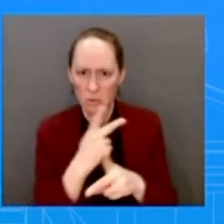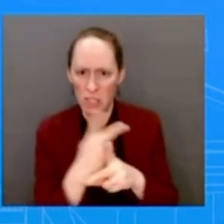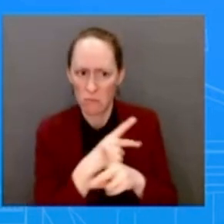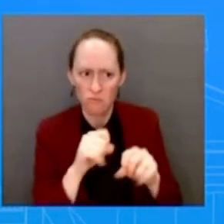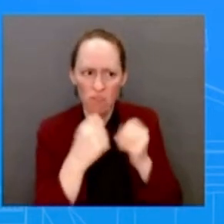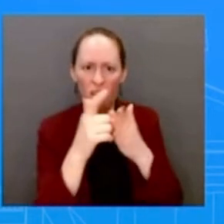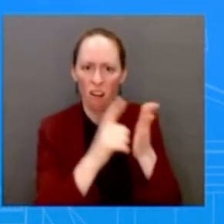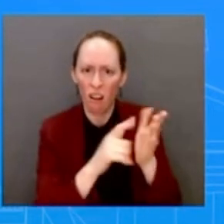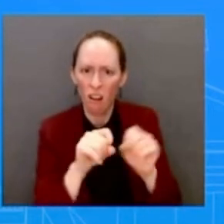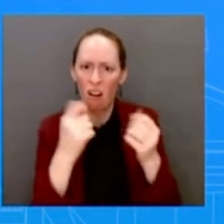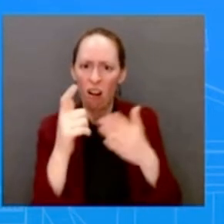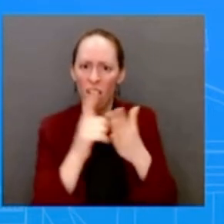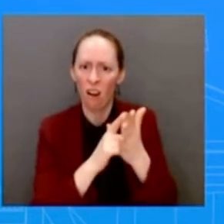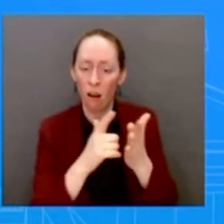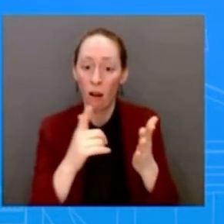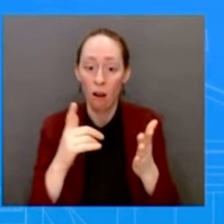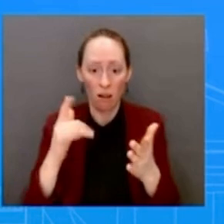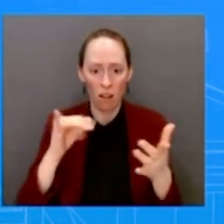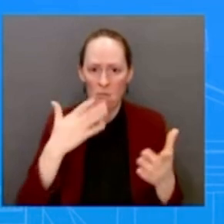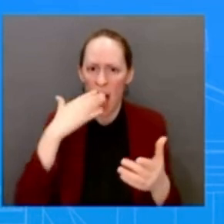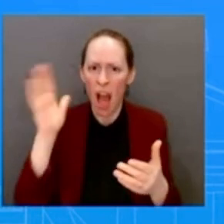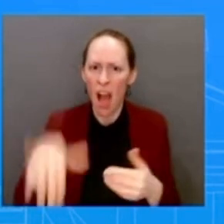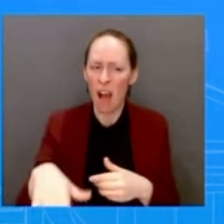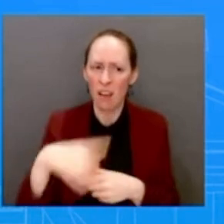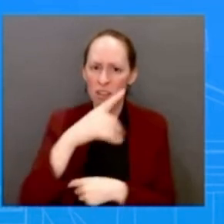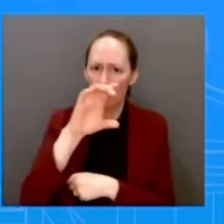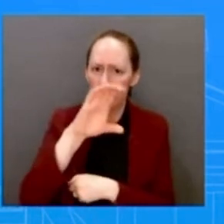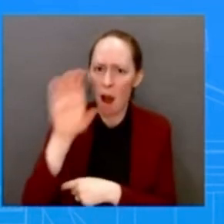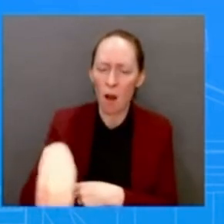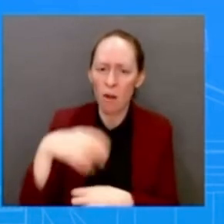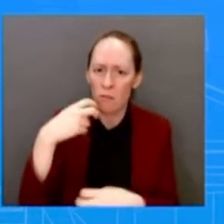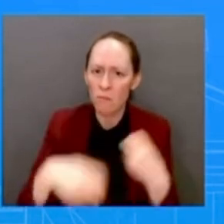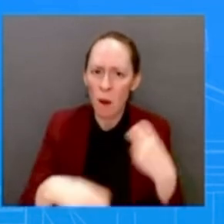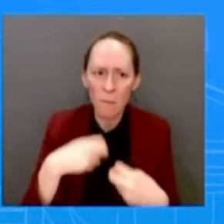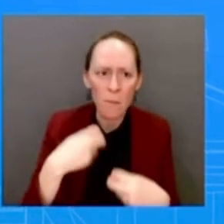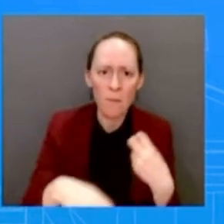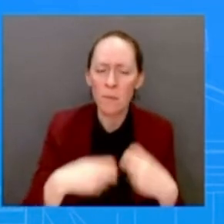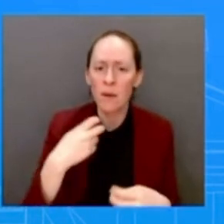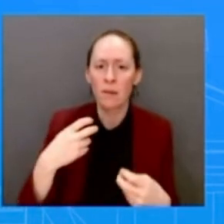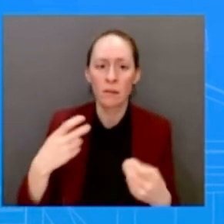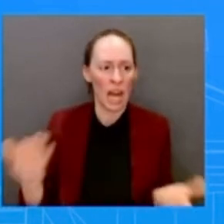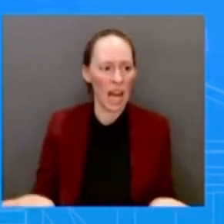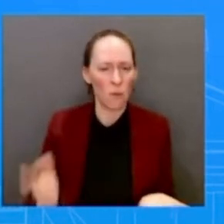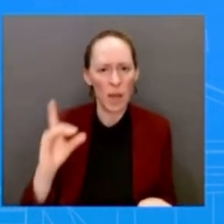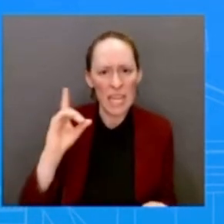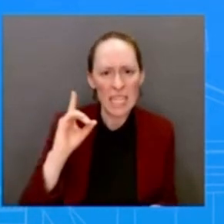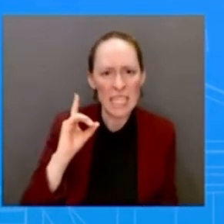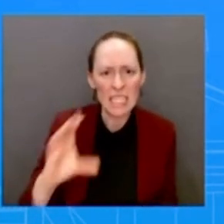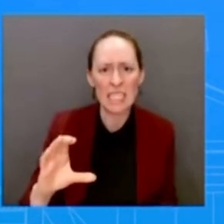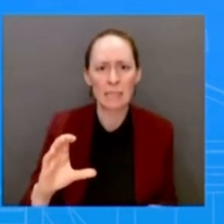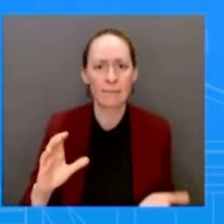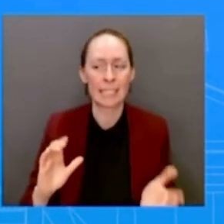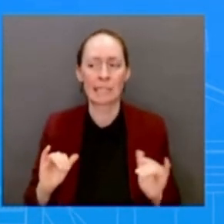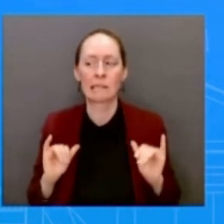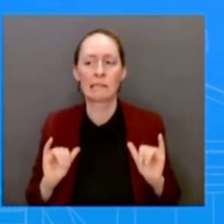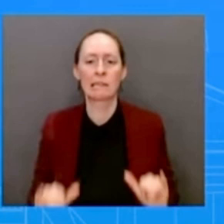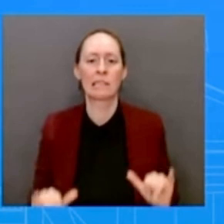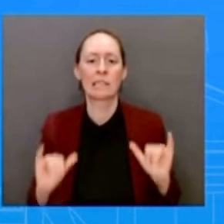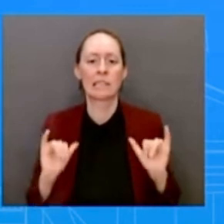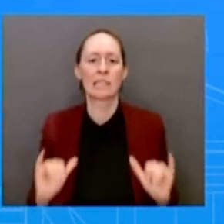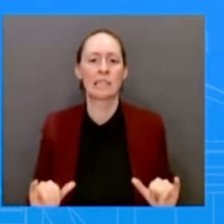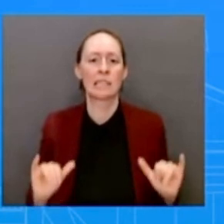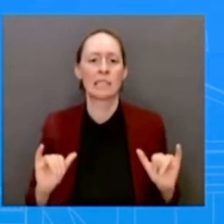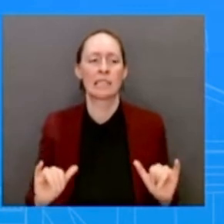been a concern in the city that many of us live in here. And then, boom, the president has to make a decision and he's going a different direction than the